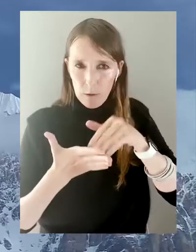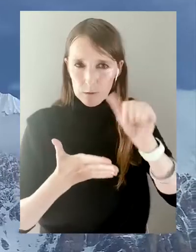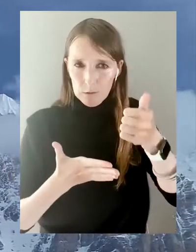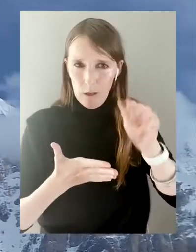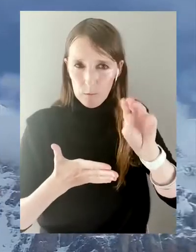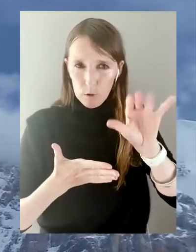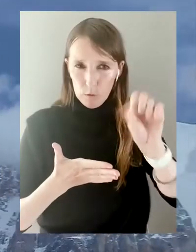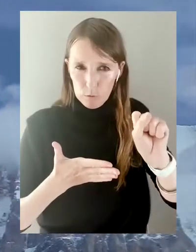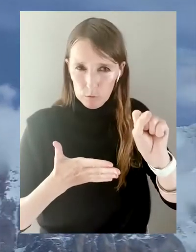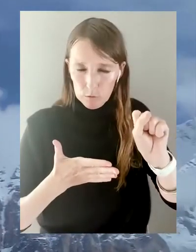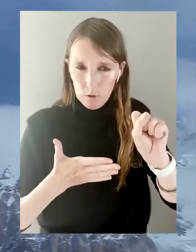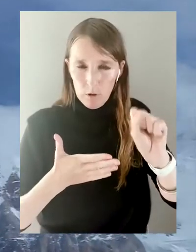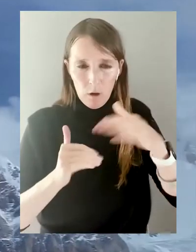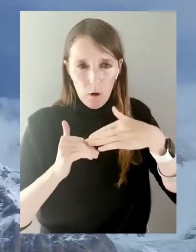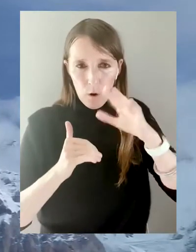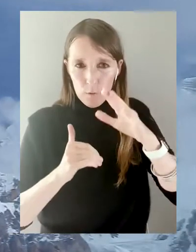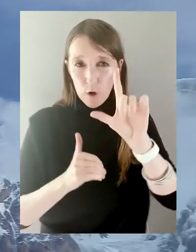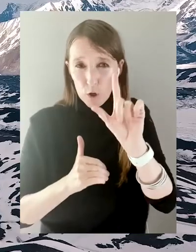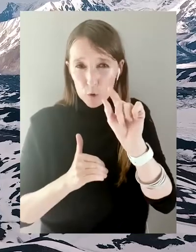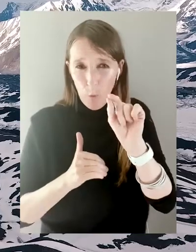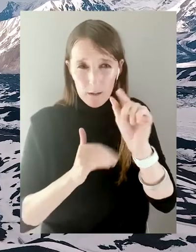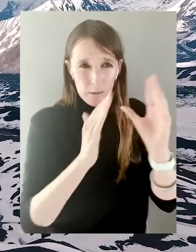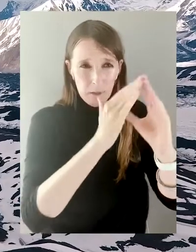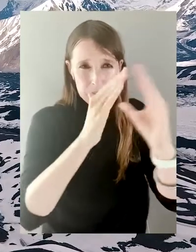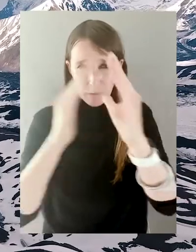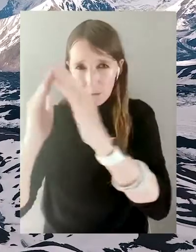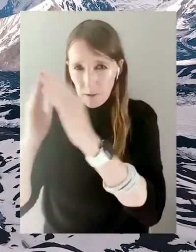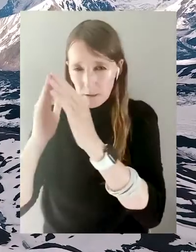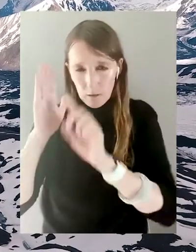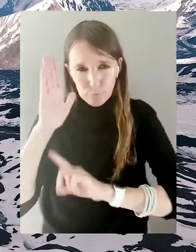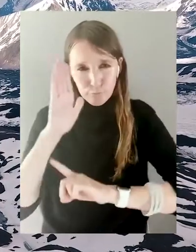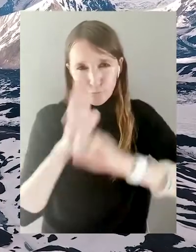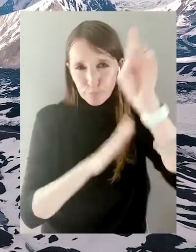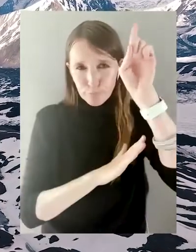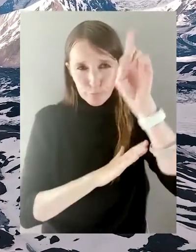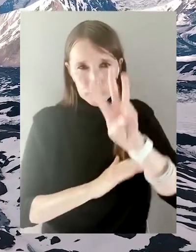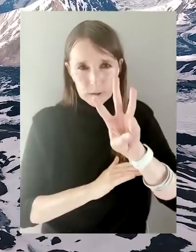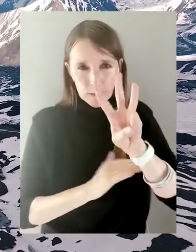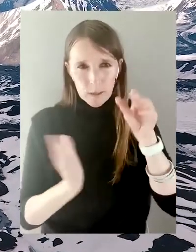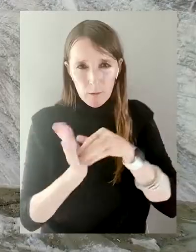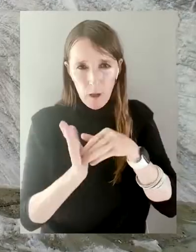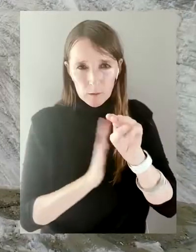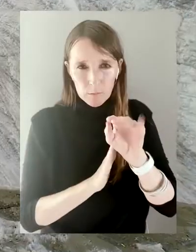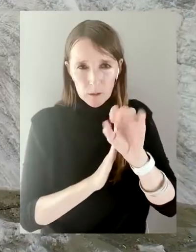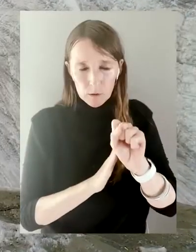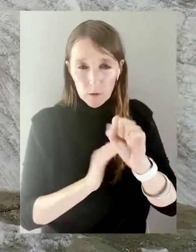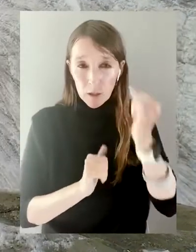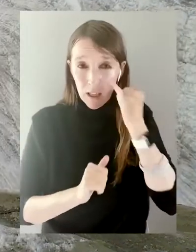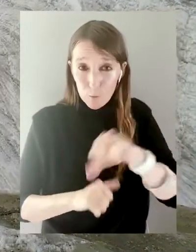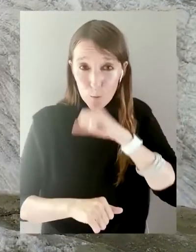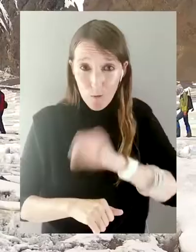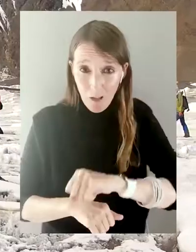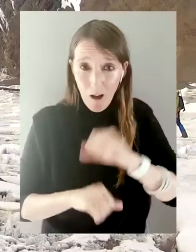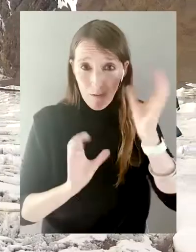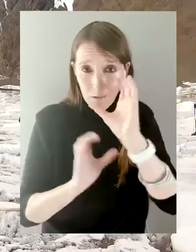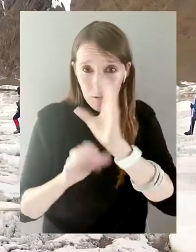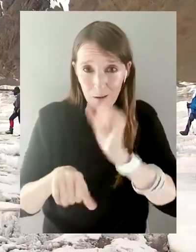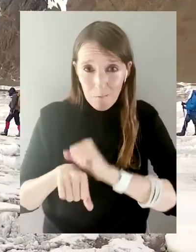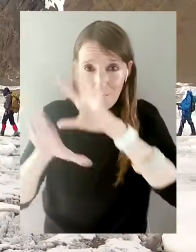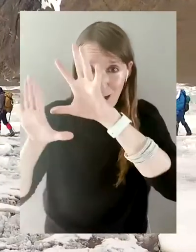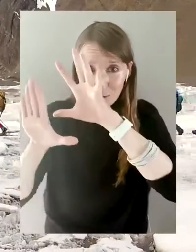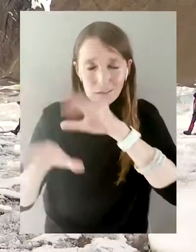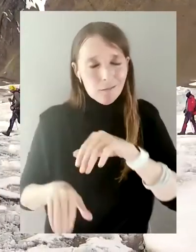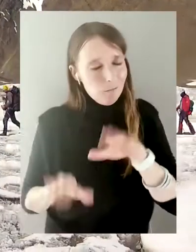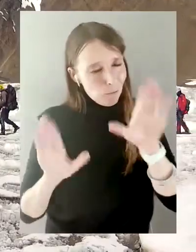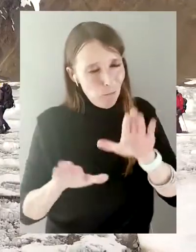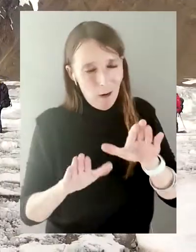7,010 meters. There are more than 20 peaks which are over 6,000 meters. It is a great destination